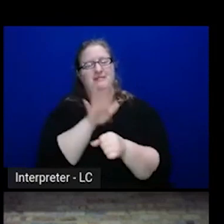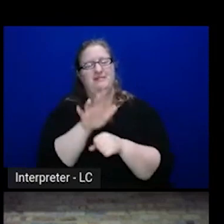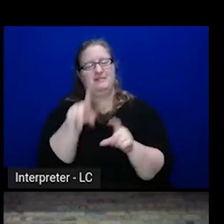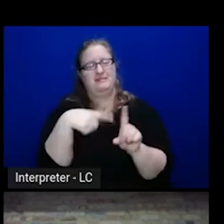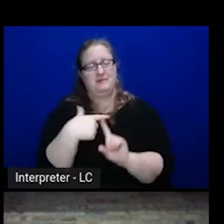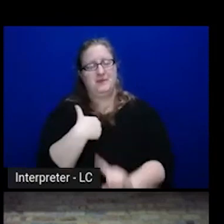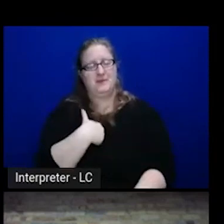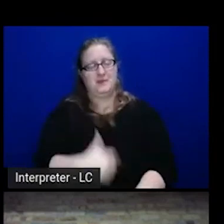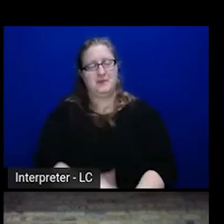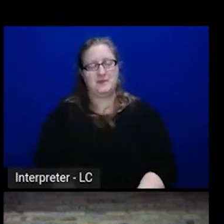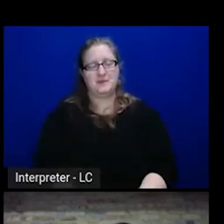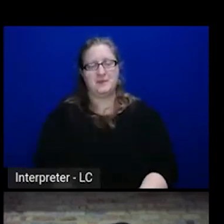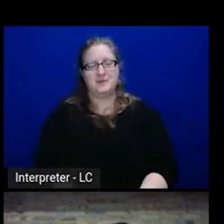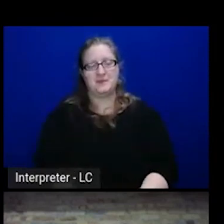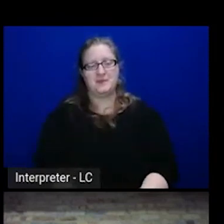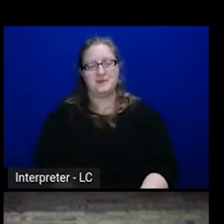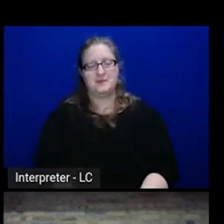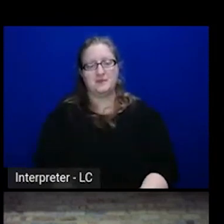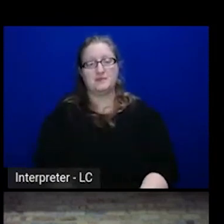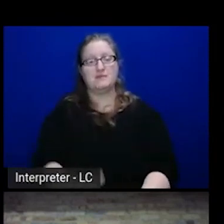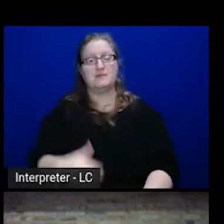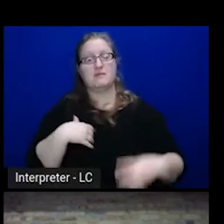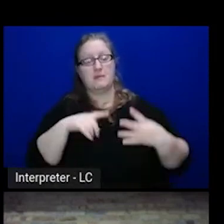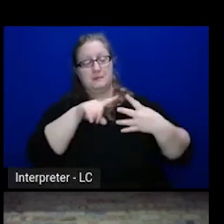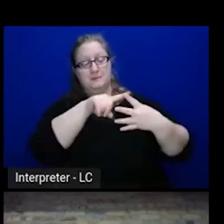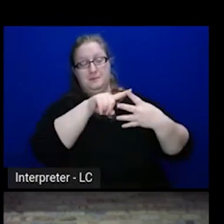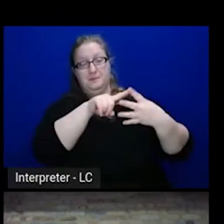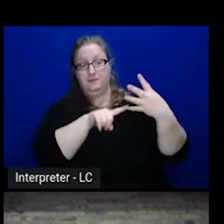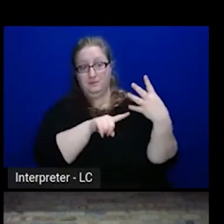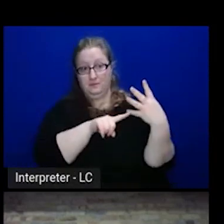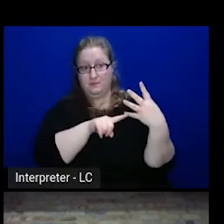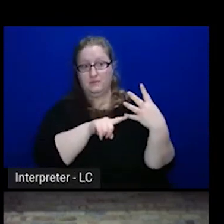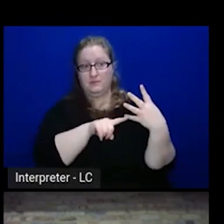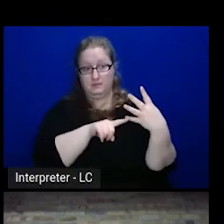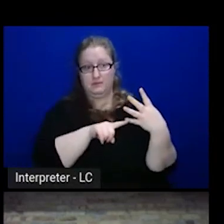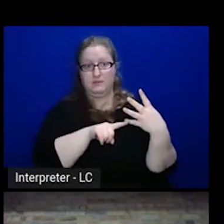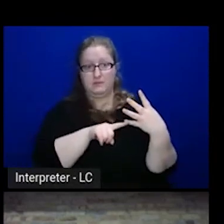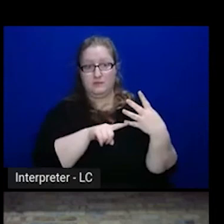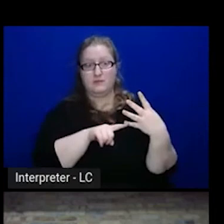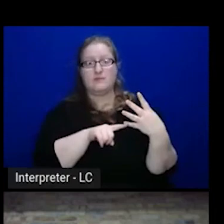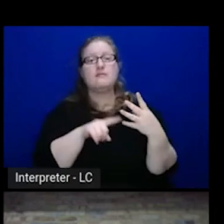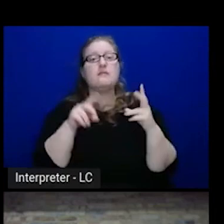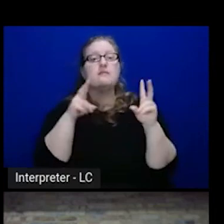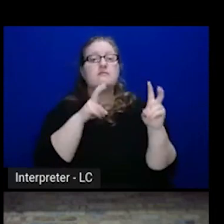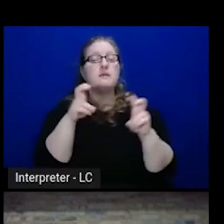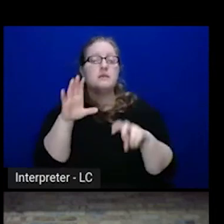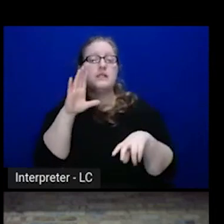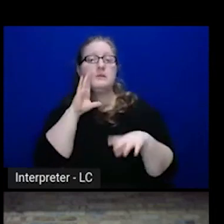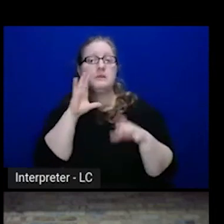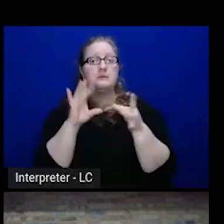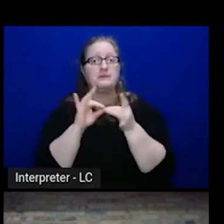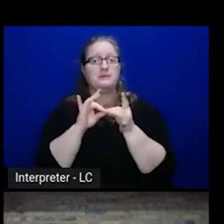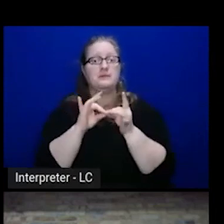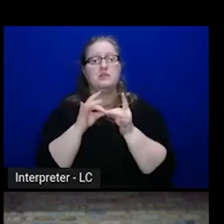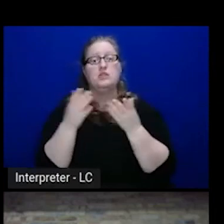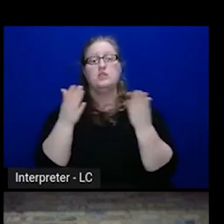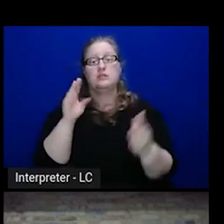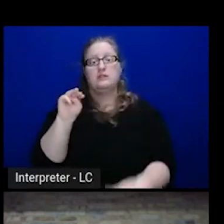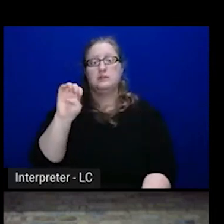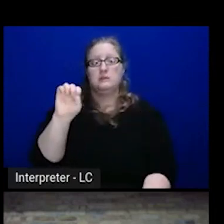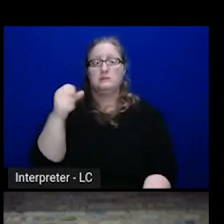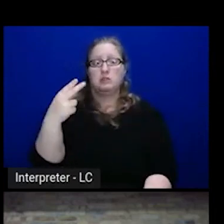Okay, so I have kind of four bullet points up here. The topics I'm going to touch on in this talk are service meshes, microservices,